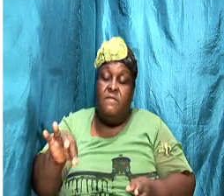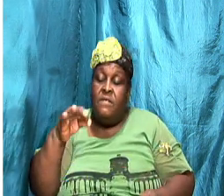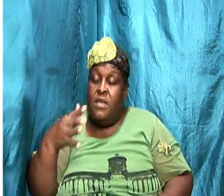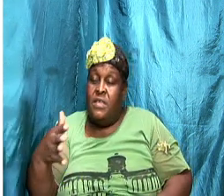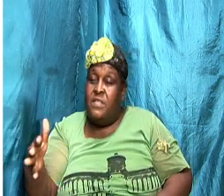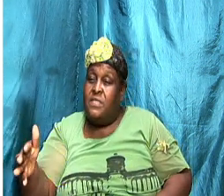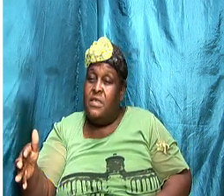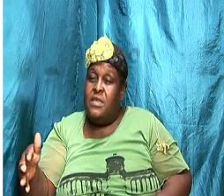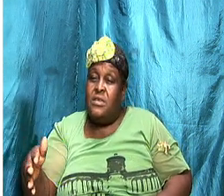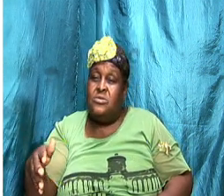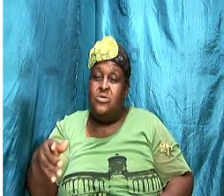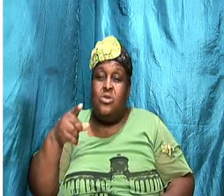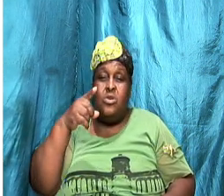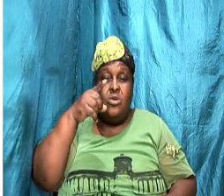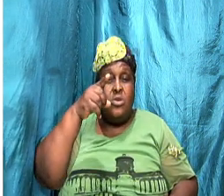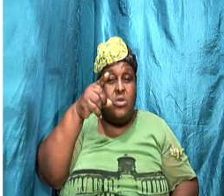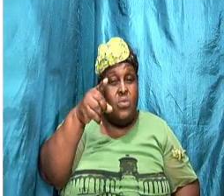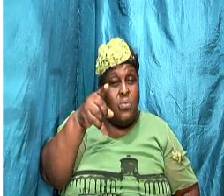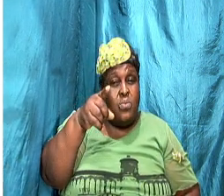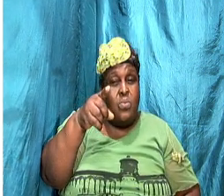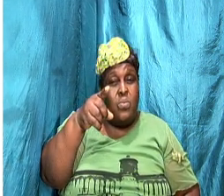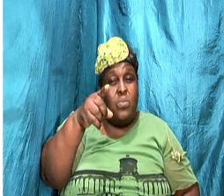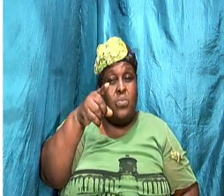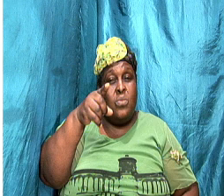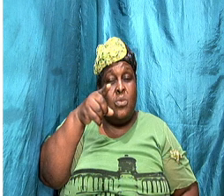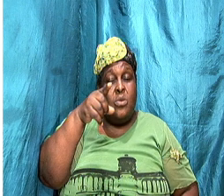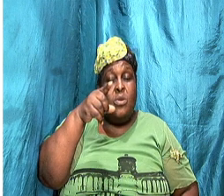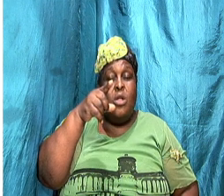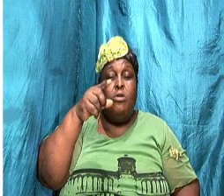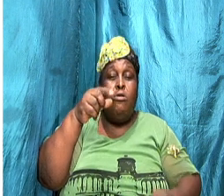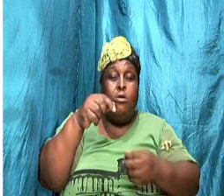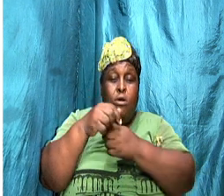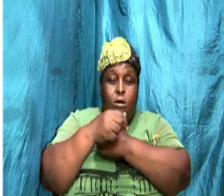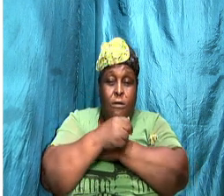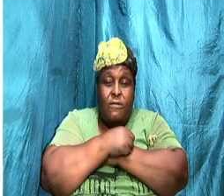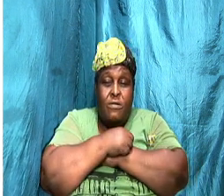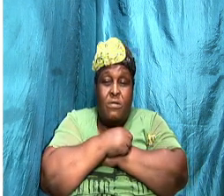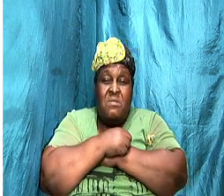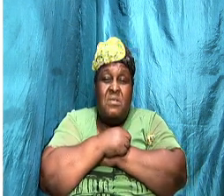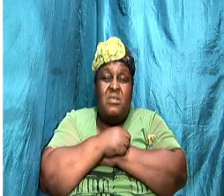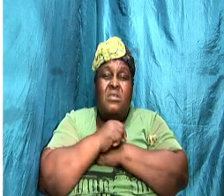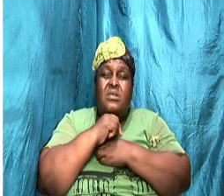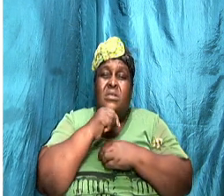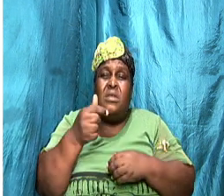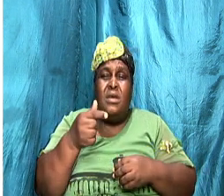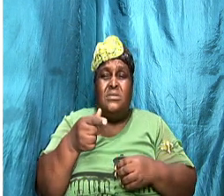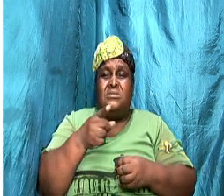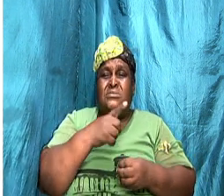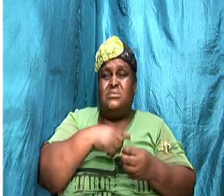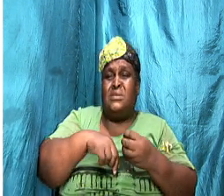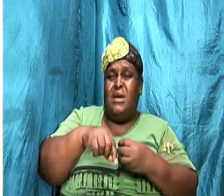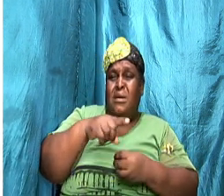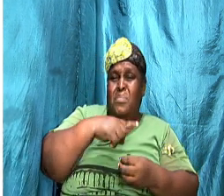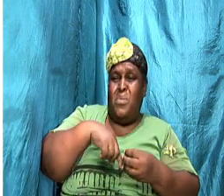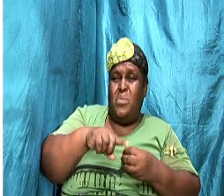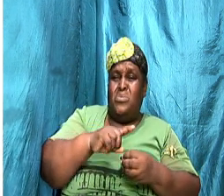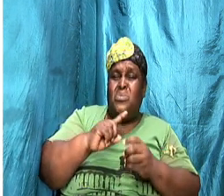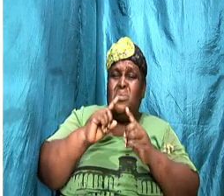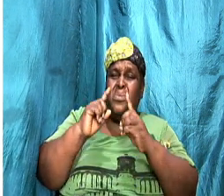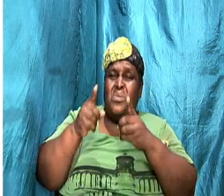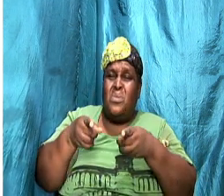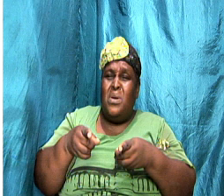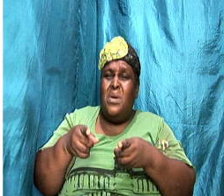is not about only about getting in bed because that is another level of intimacy but intimacy is